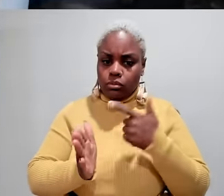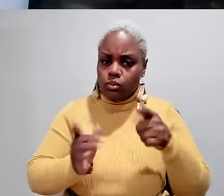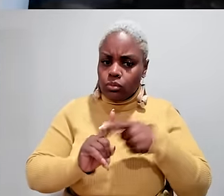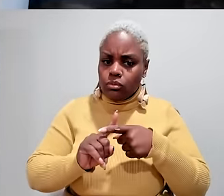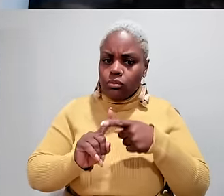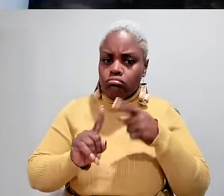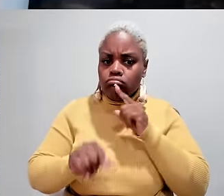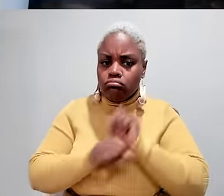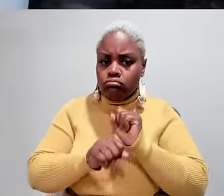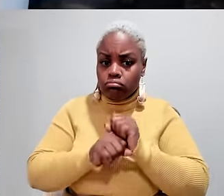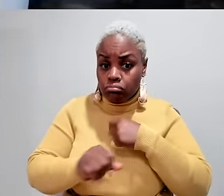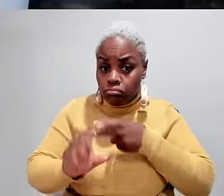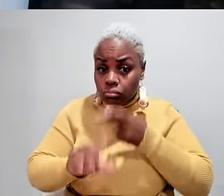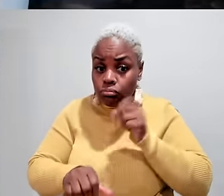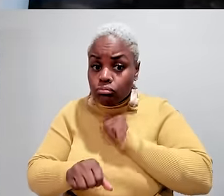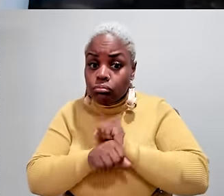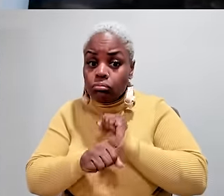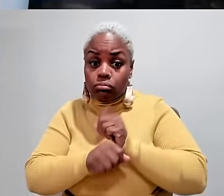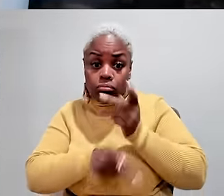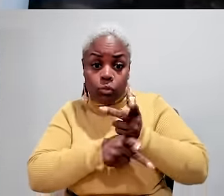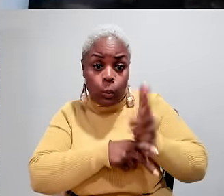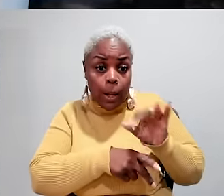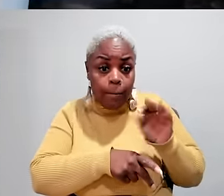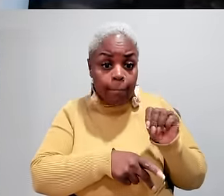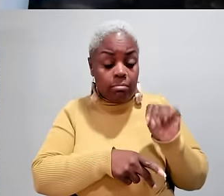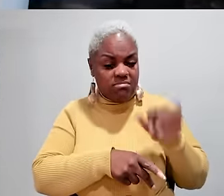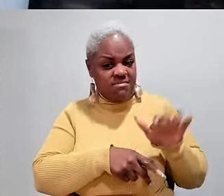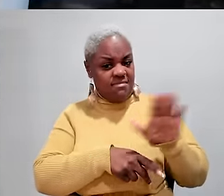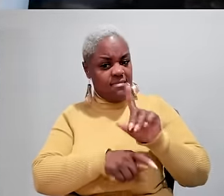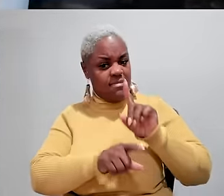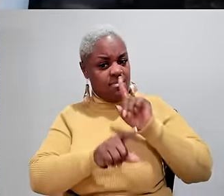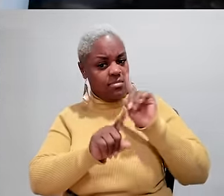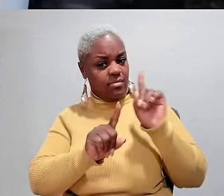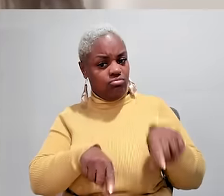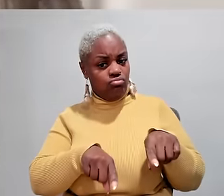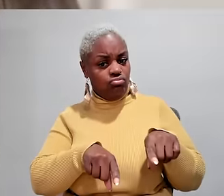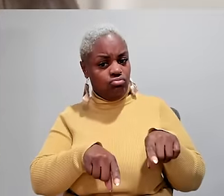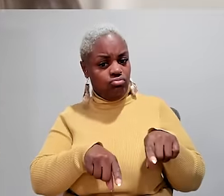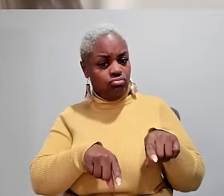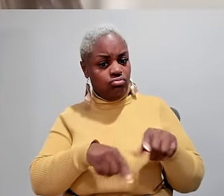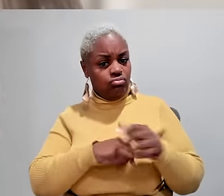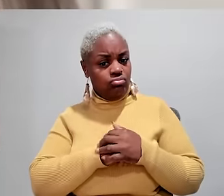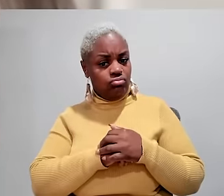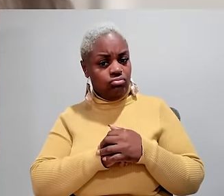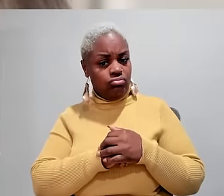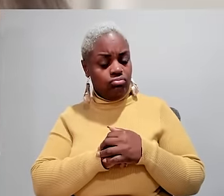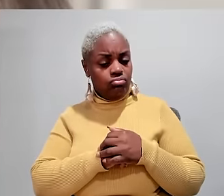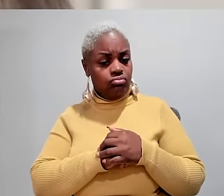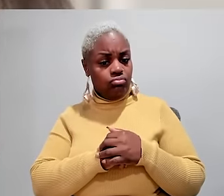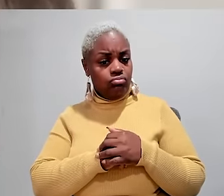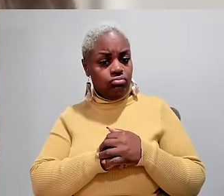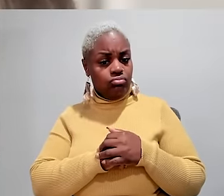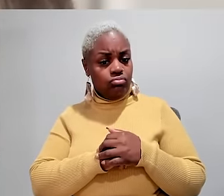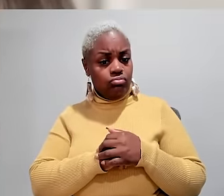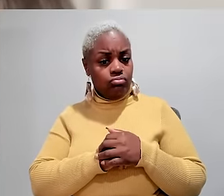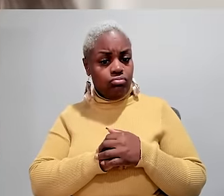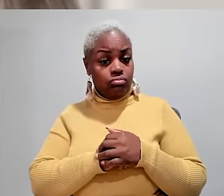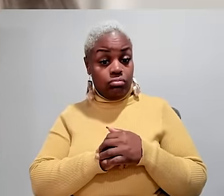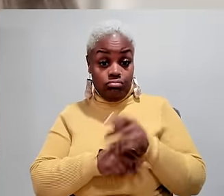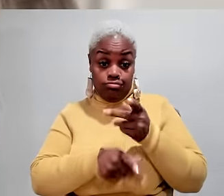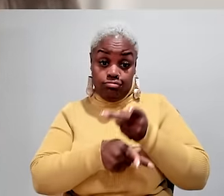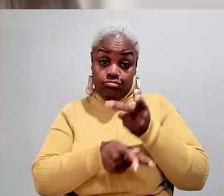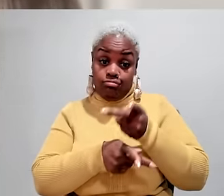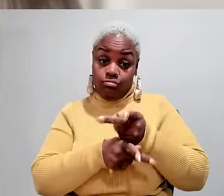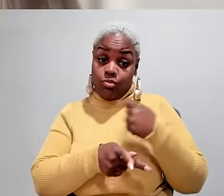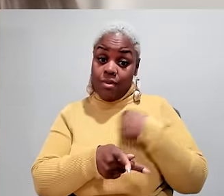line asked me if I would quit my job to take care of William. If that is their answer to the